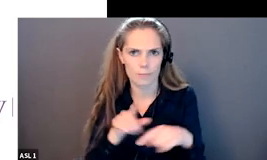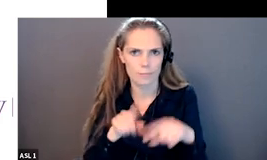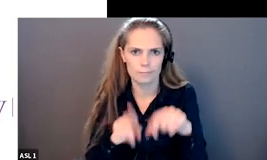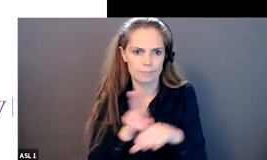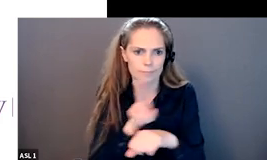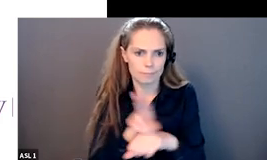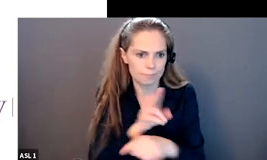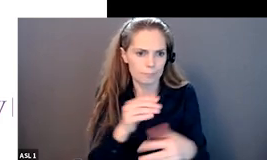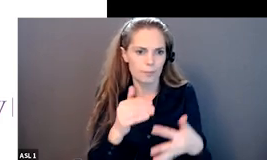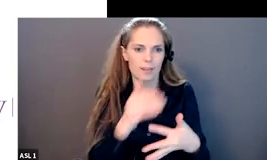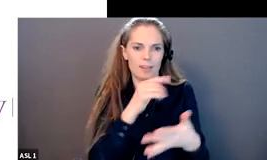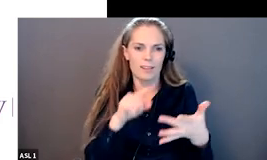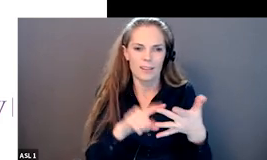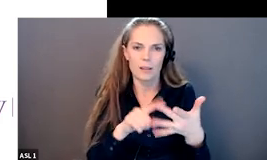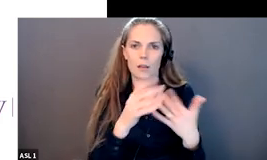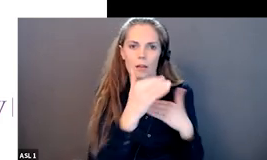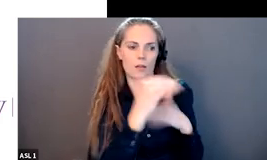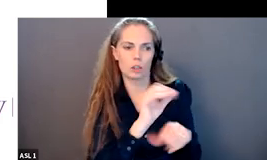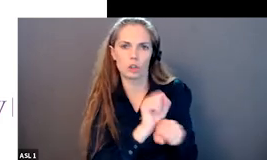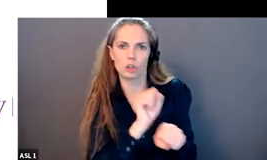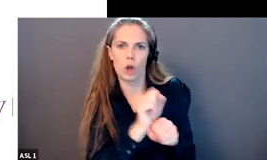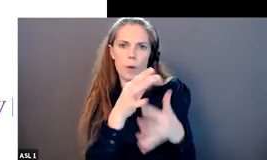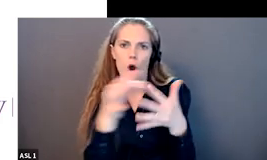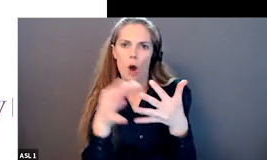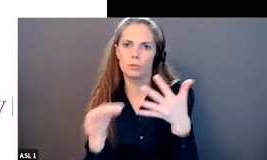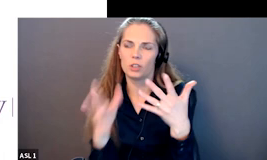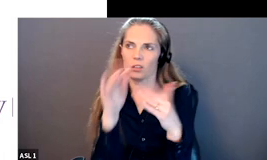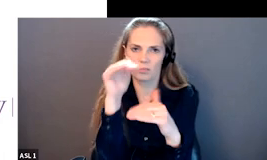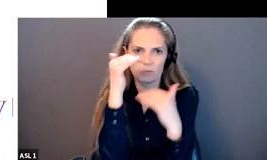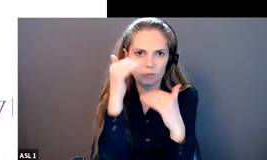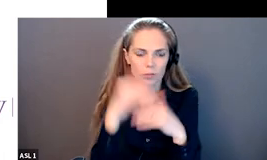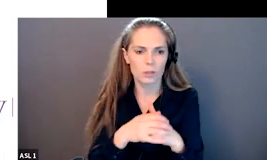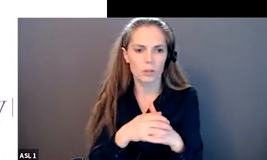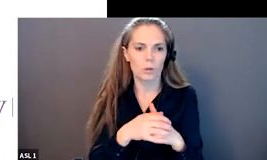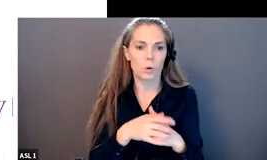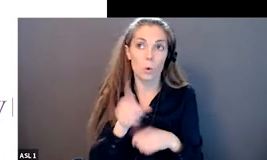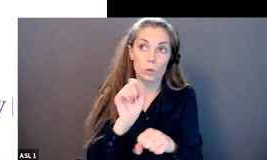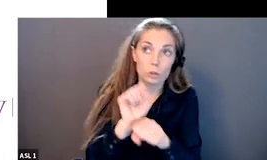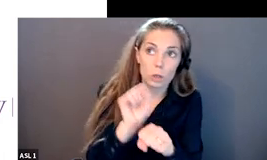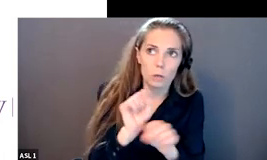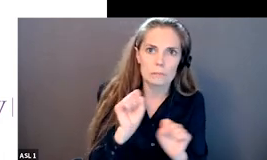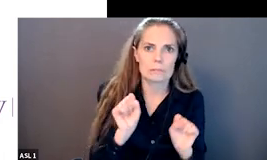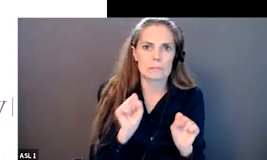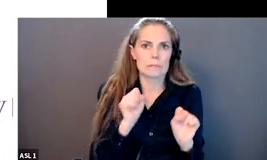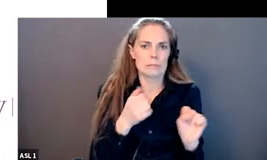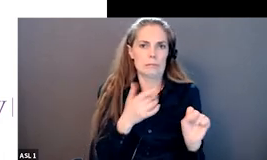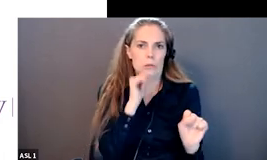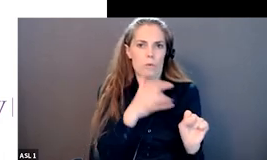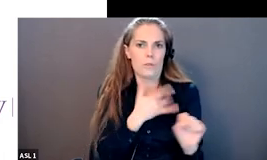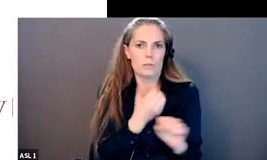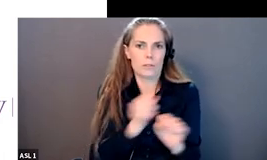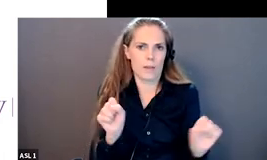or a lack of jobs where they felt safe applying to those roles uncertainty about the future since they did not often know how employment